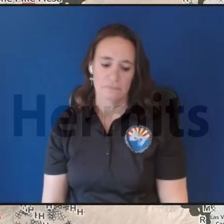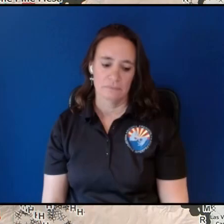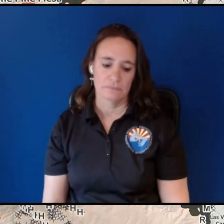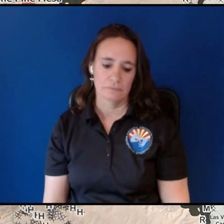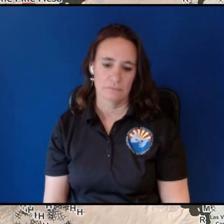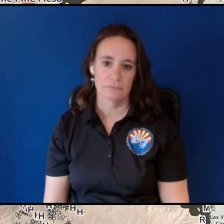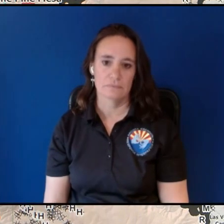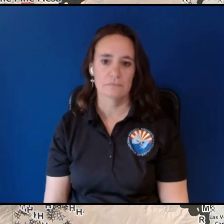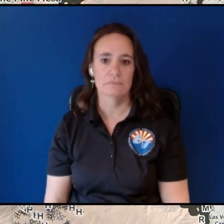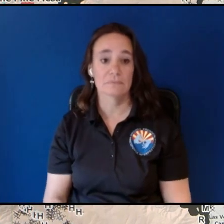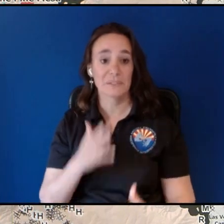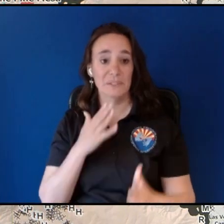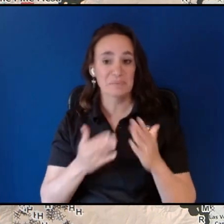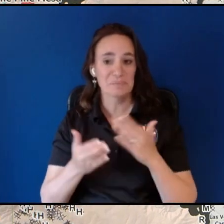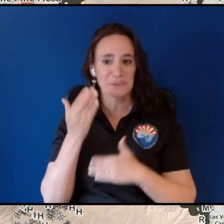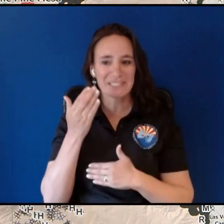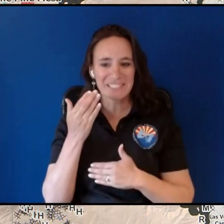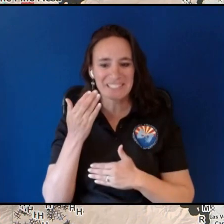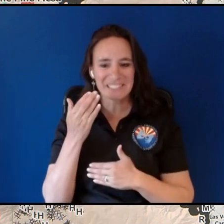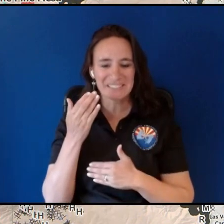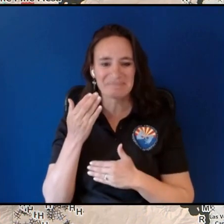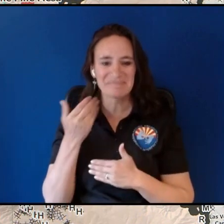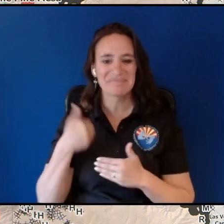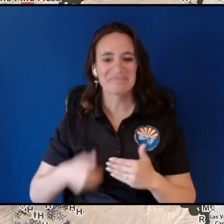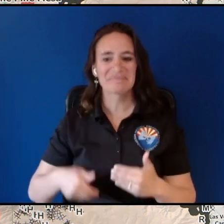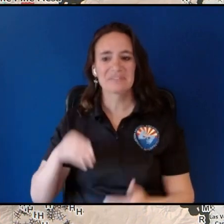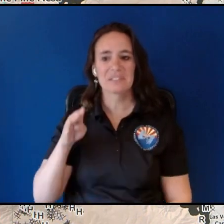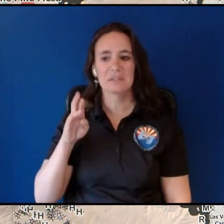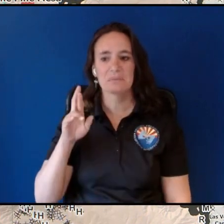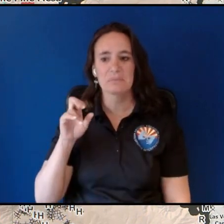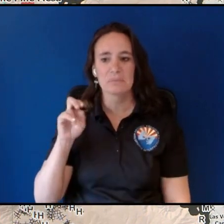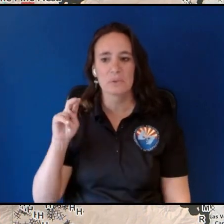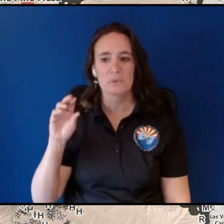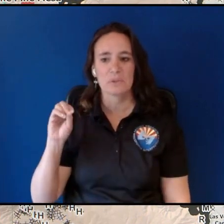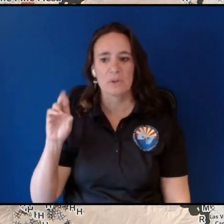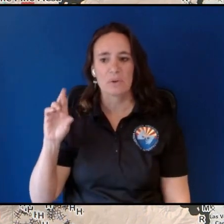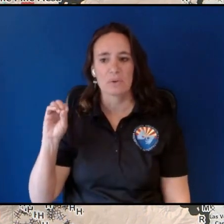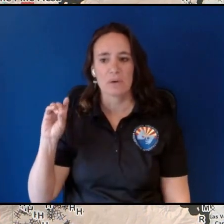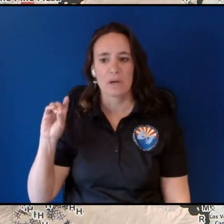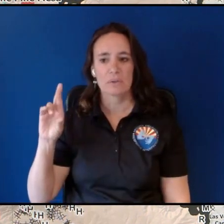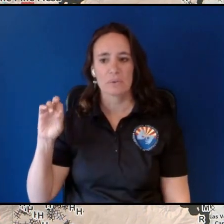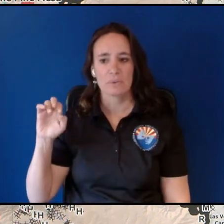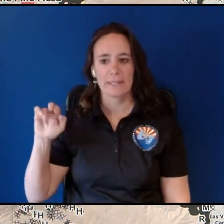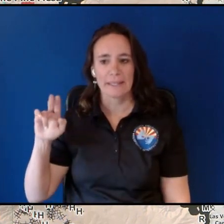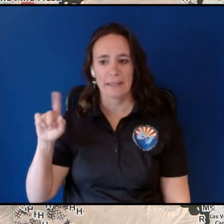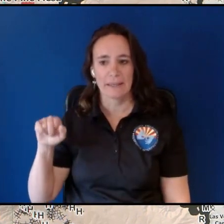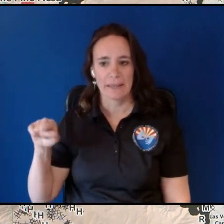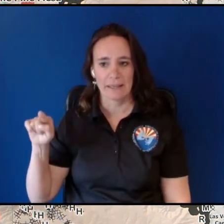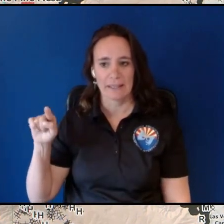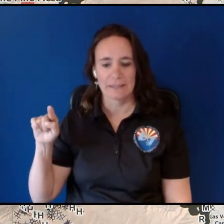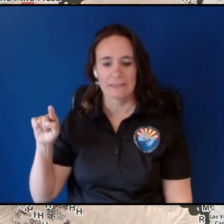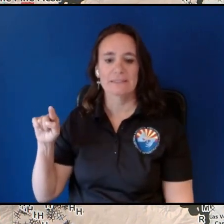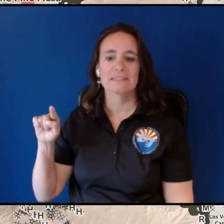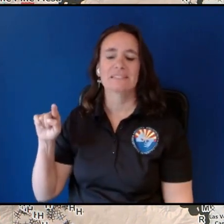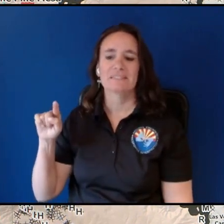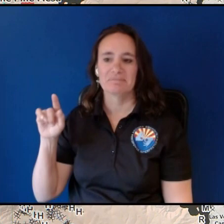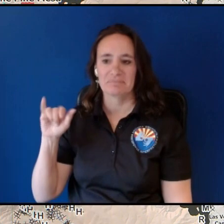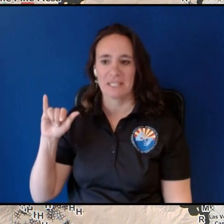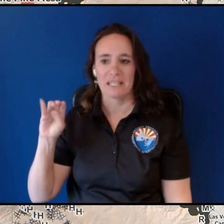good morning everyone Bruno Rodriguez incident meteorologist joined by our wonderful interpreter Tara